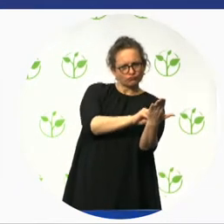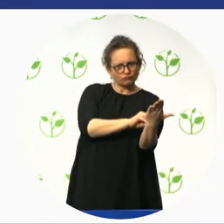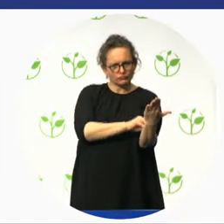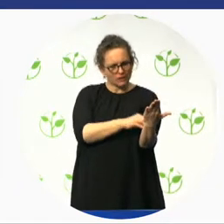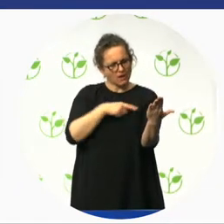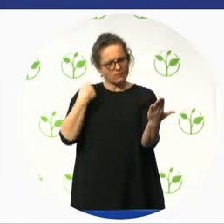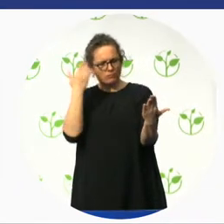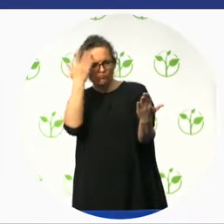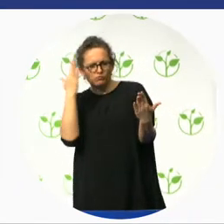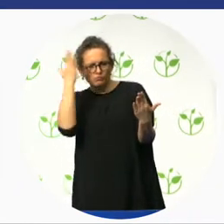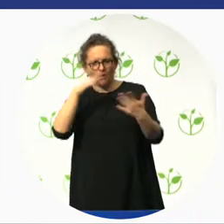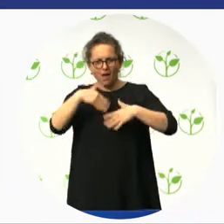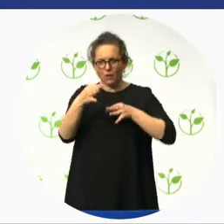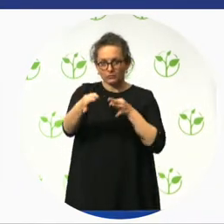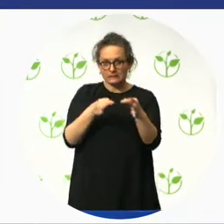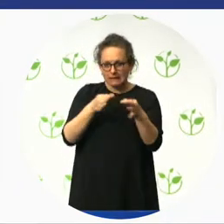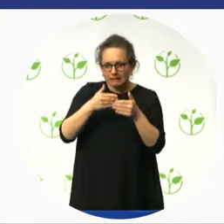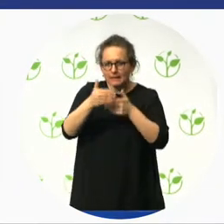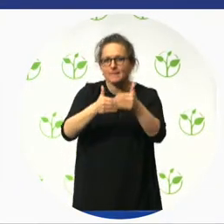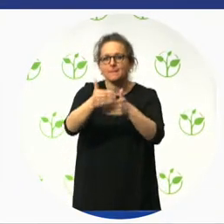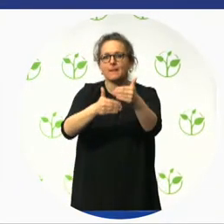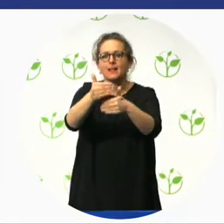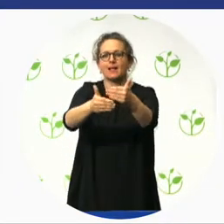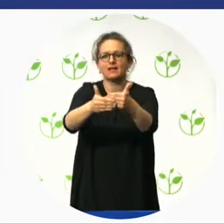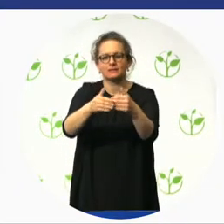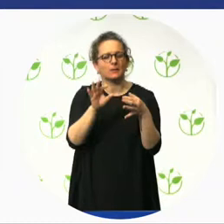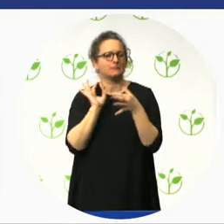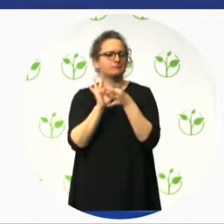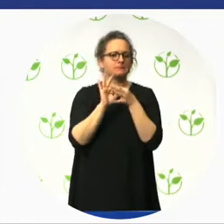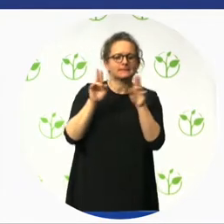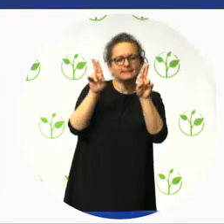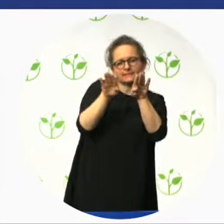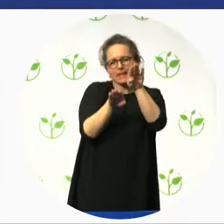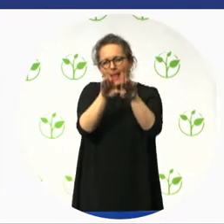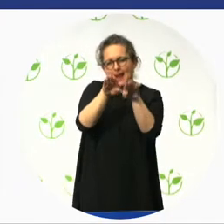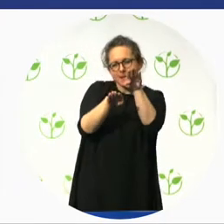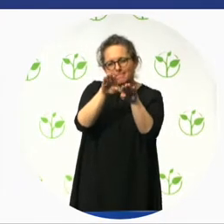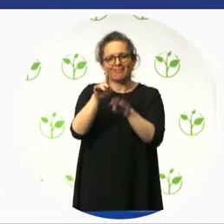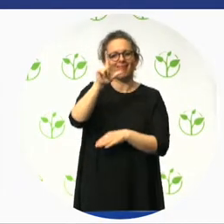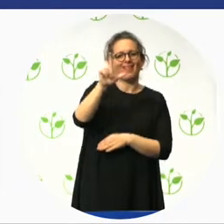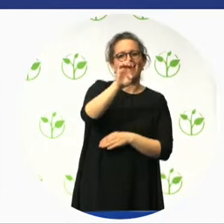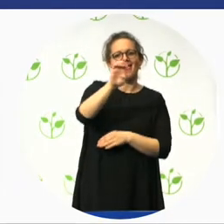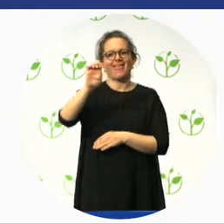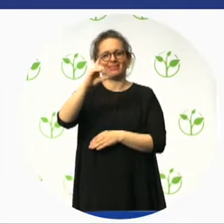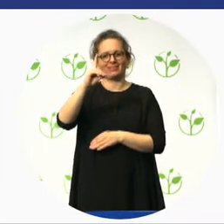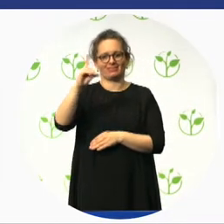By LEED, that's the environmental design behind green buildings that have become very successful.